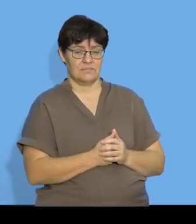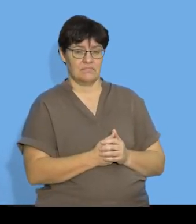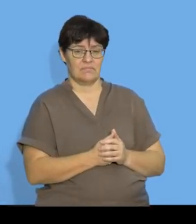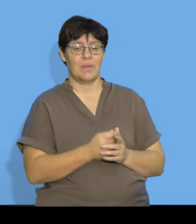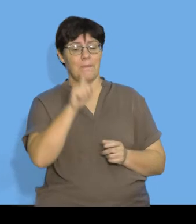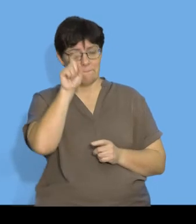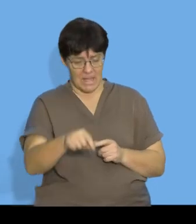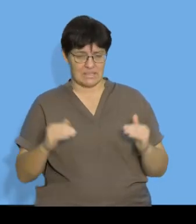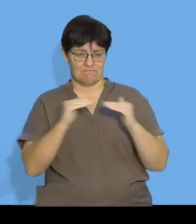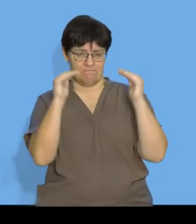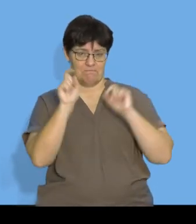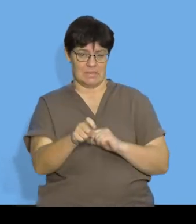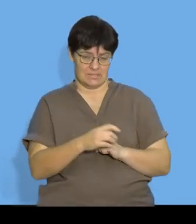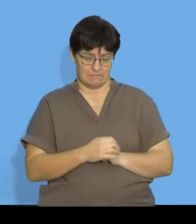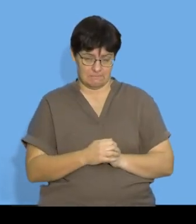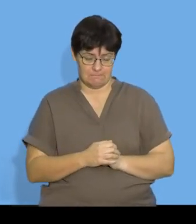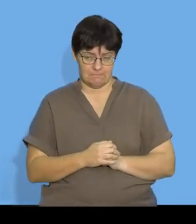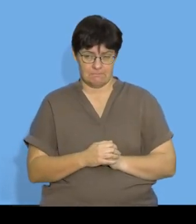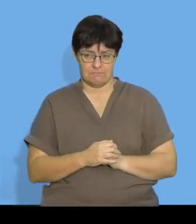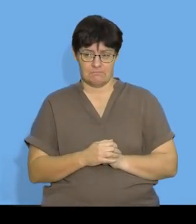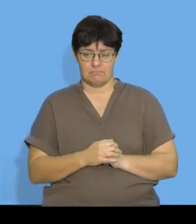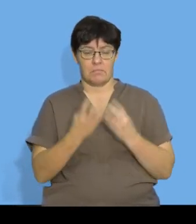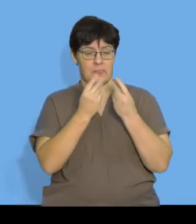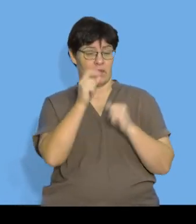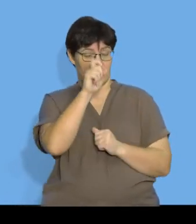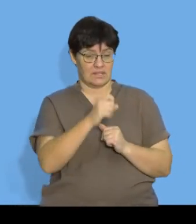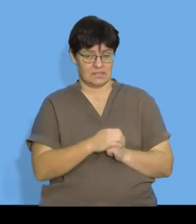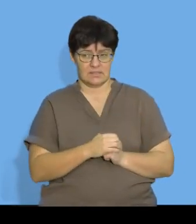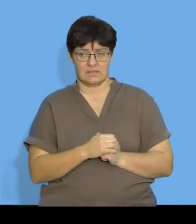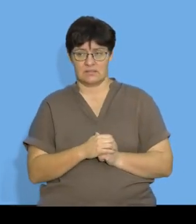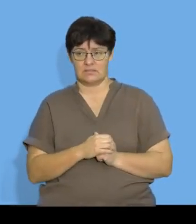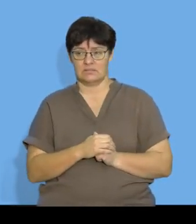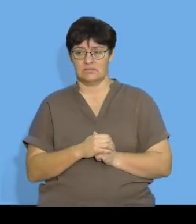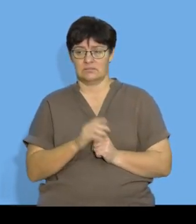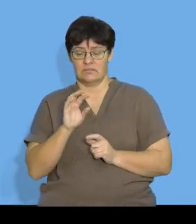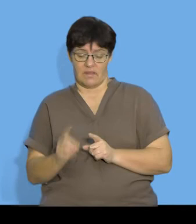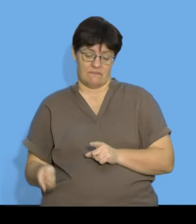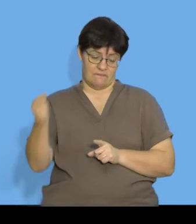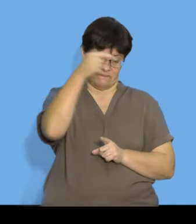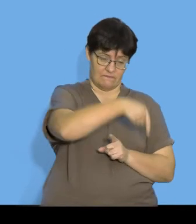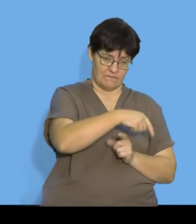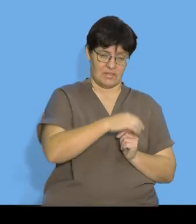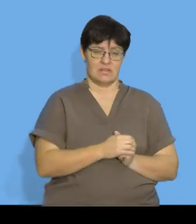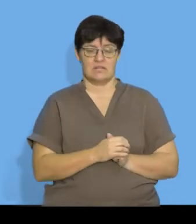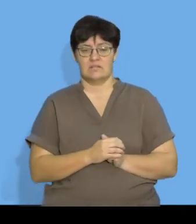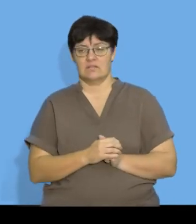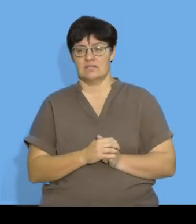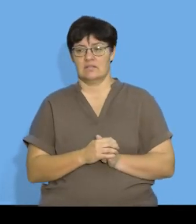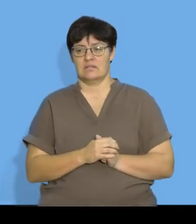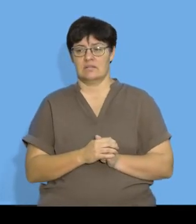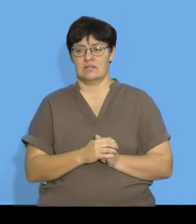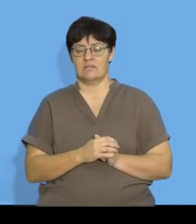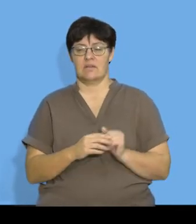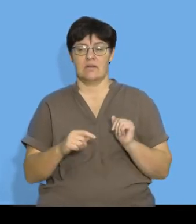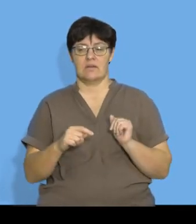have to be equal so let's solve for x if I bring the 5x over to the left hand